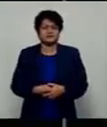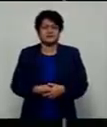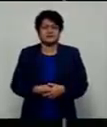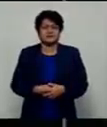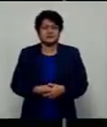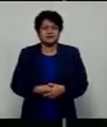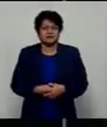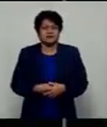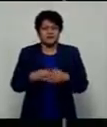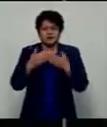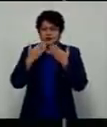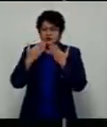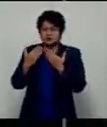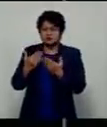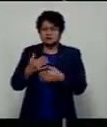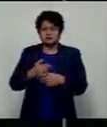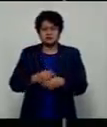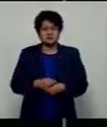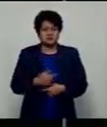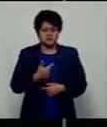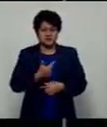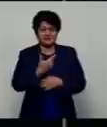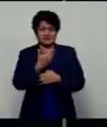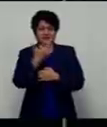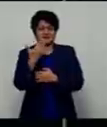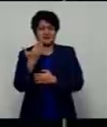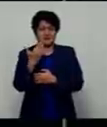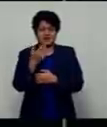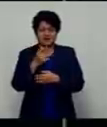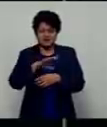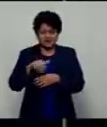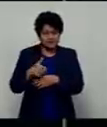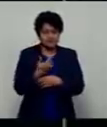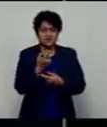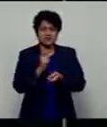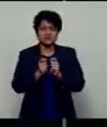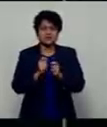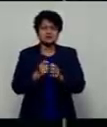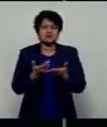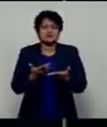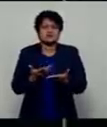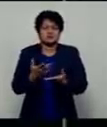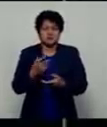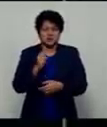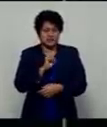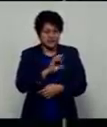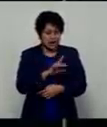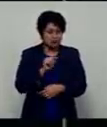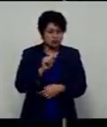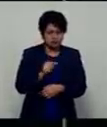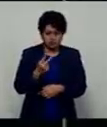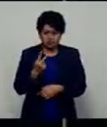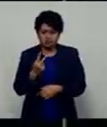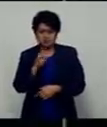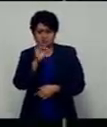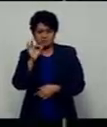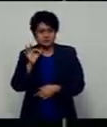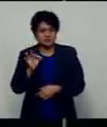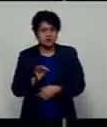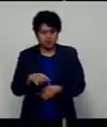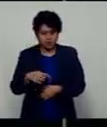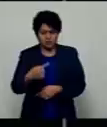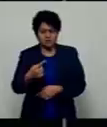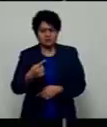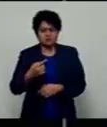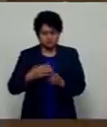The national seven-day average daily test positivity now stands at 10.2 percent and continues